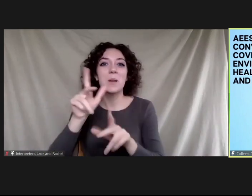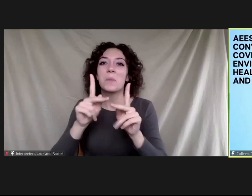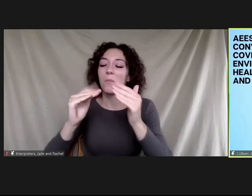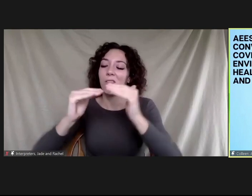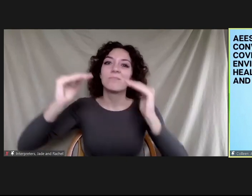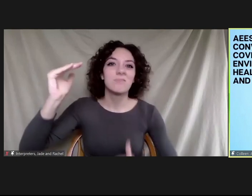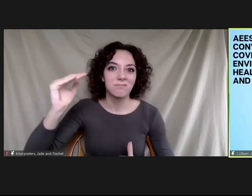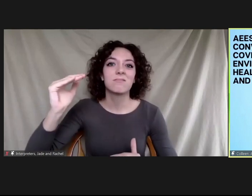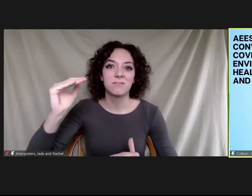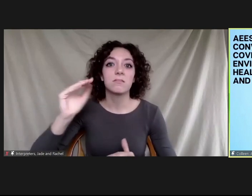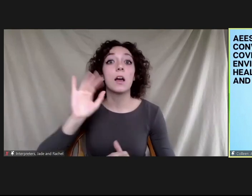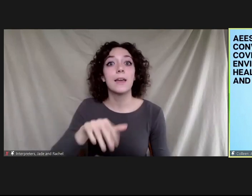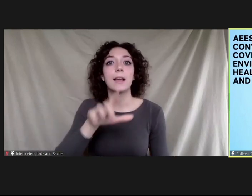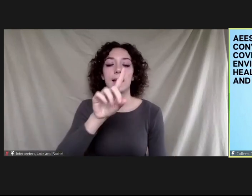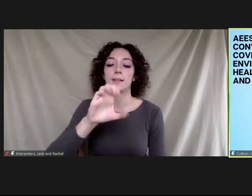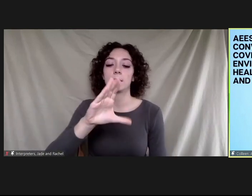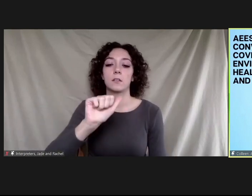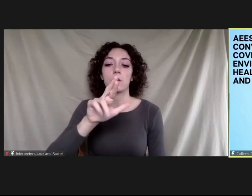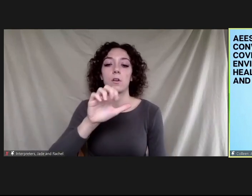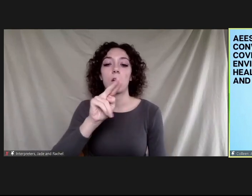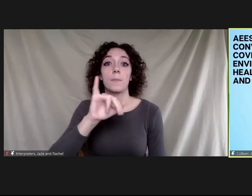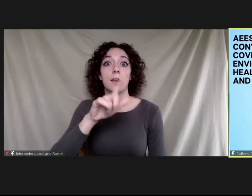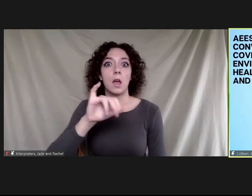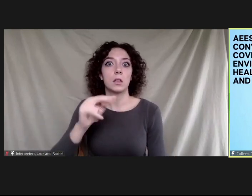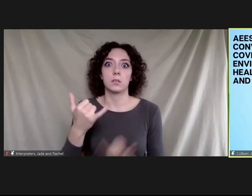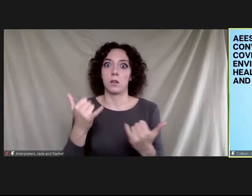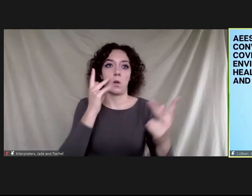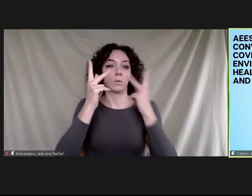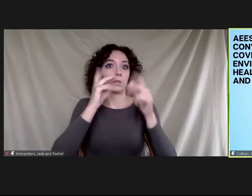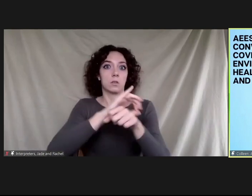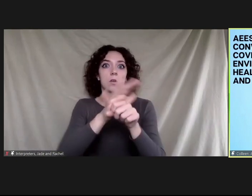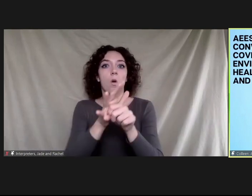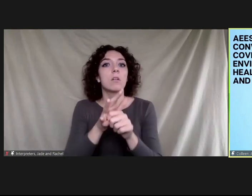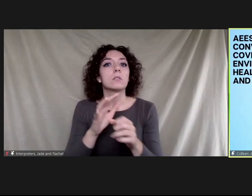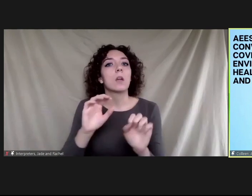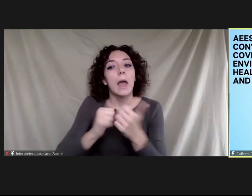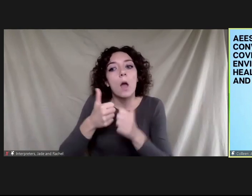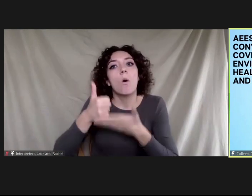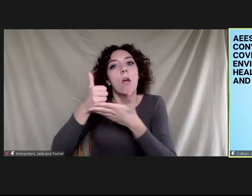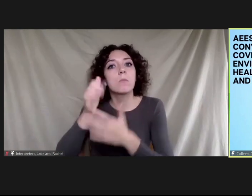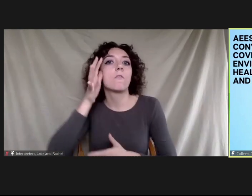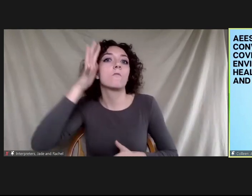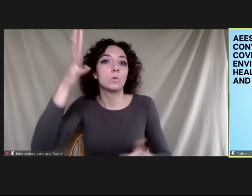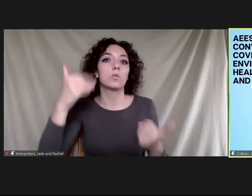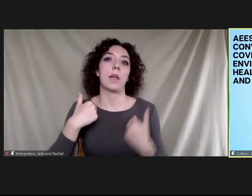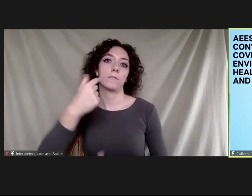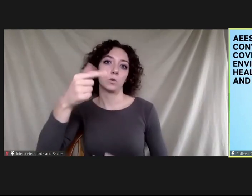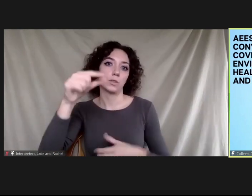and decarbonizing during the uncertainty of covet 19 and a future with green chemistry